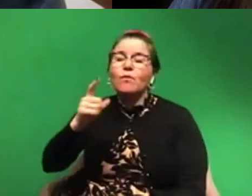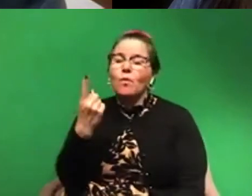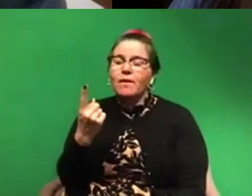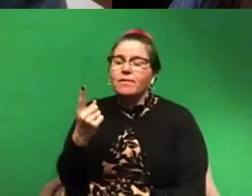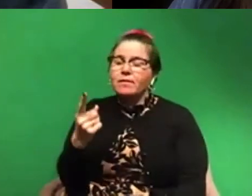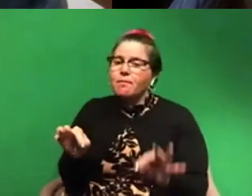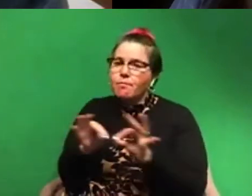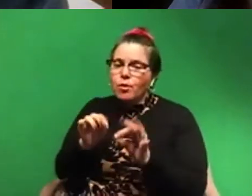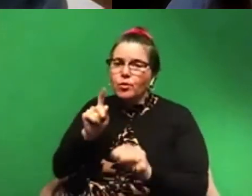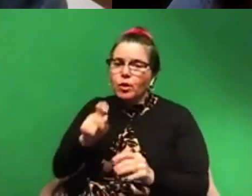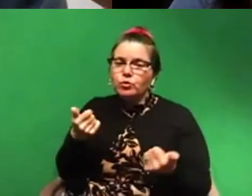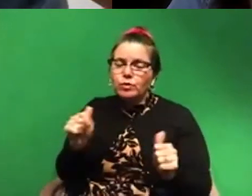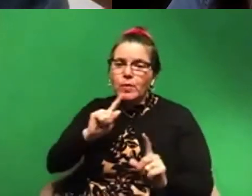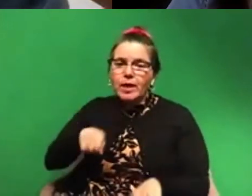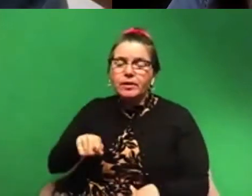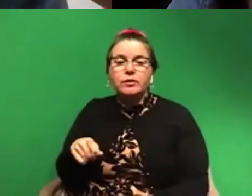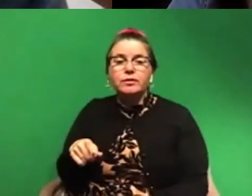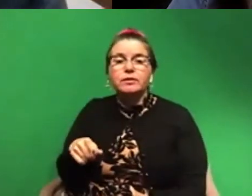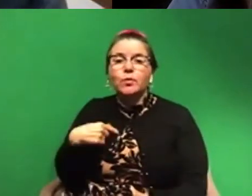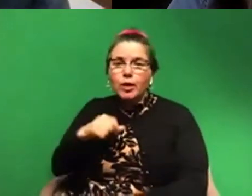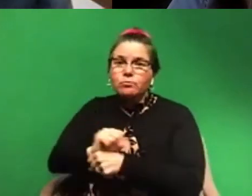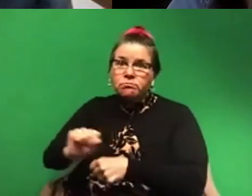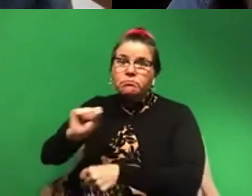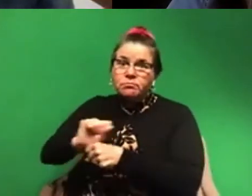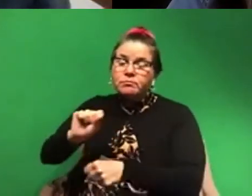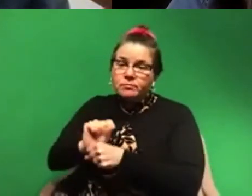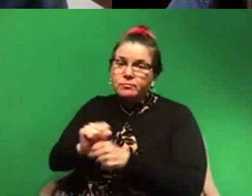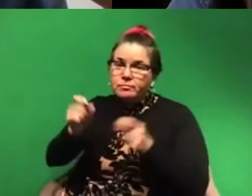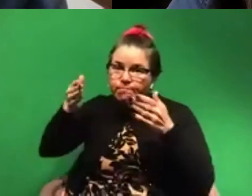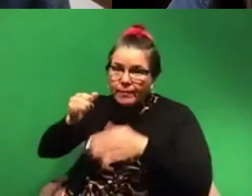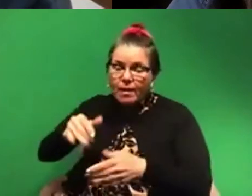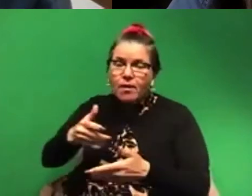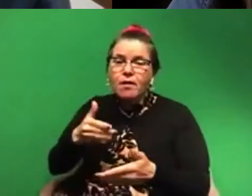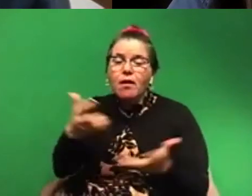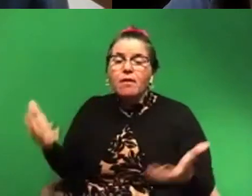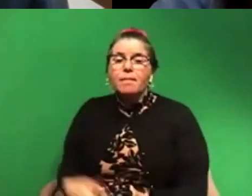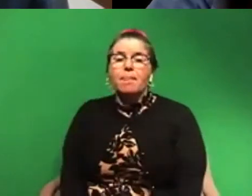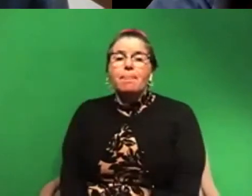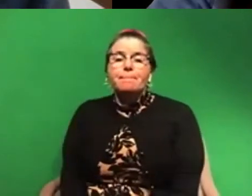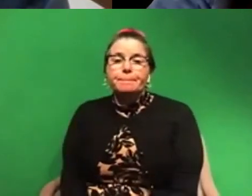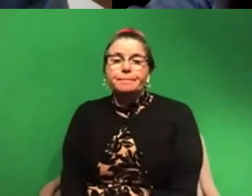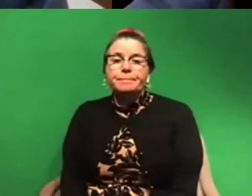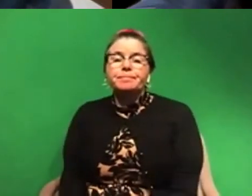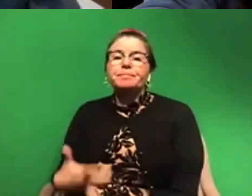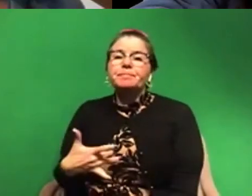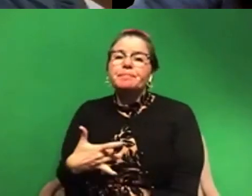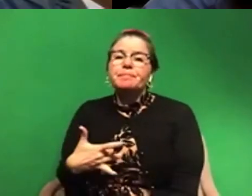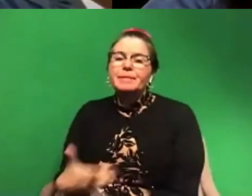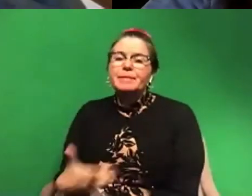are trying to answer and that we work on a lot. So we tend historically,